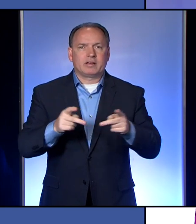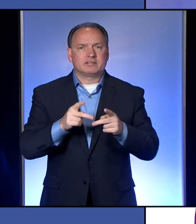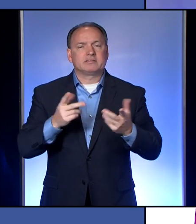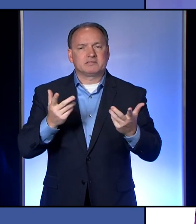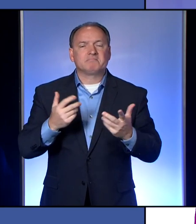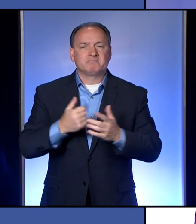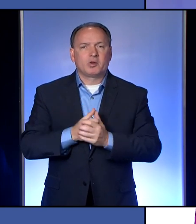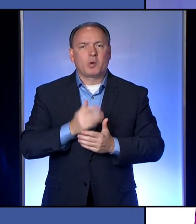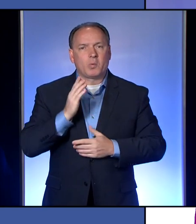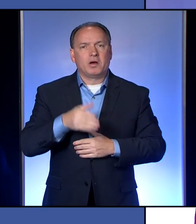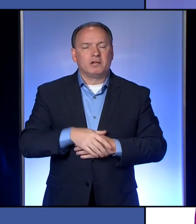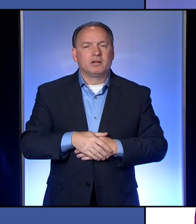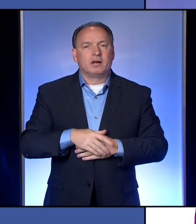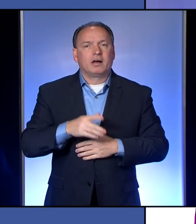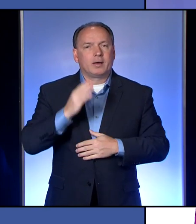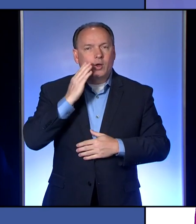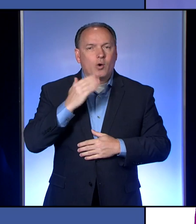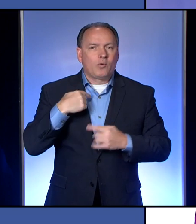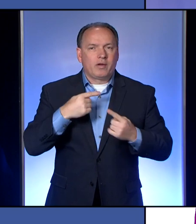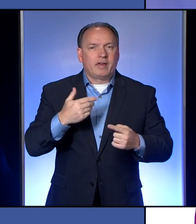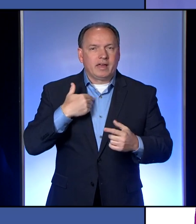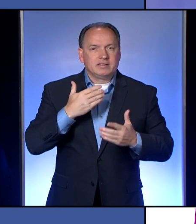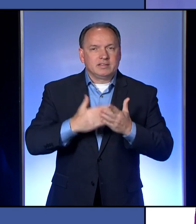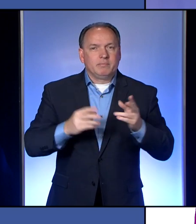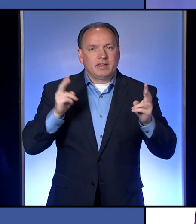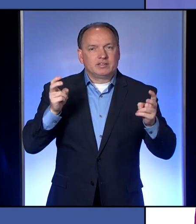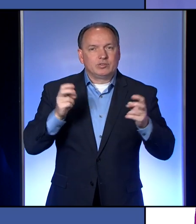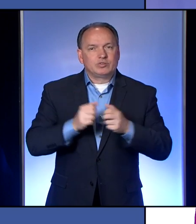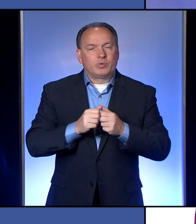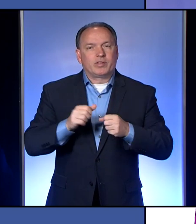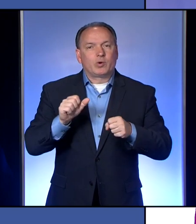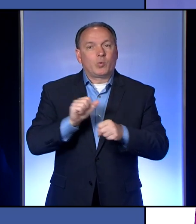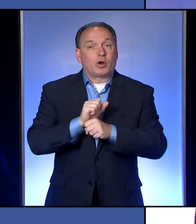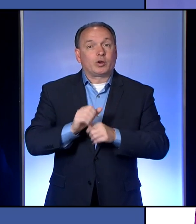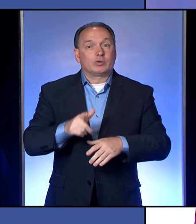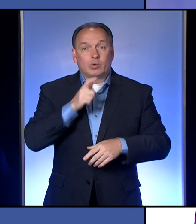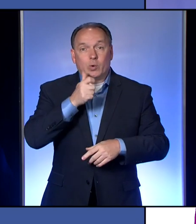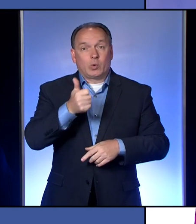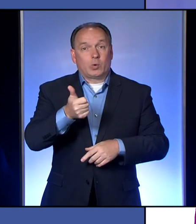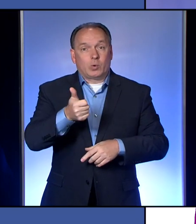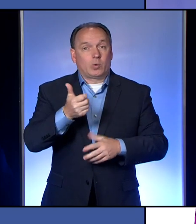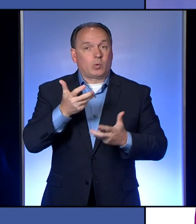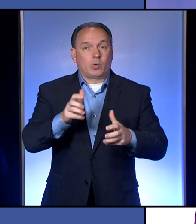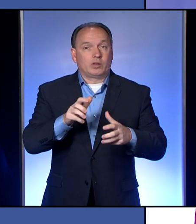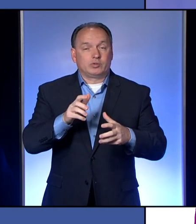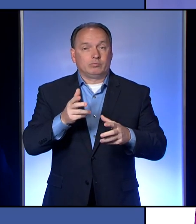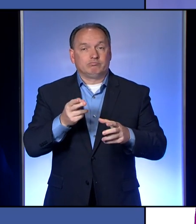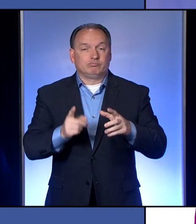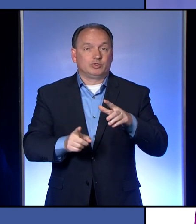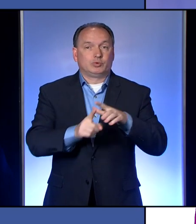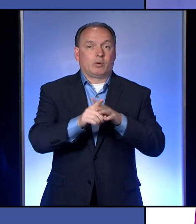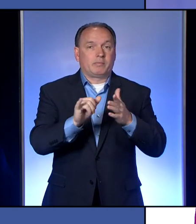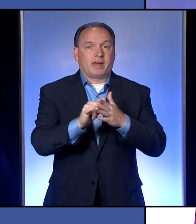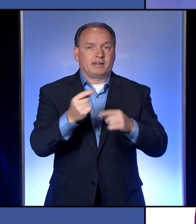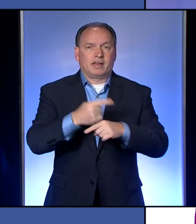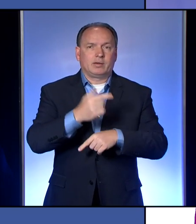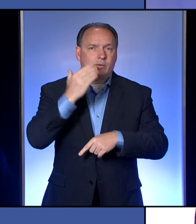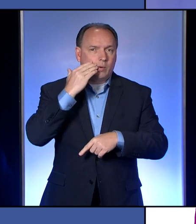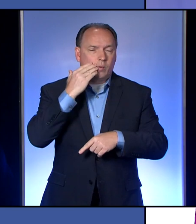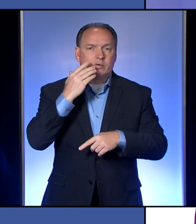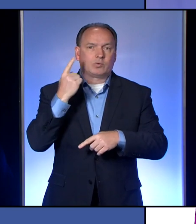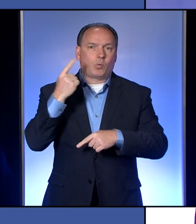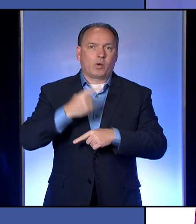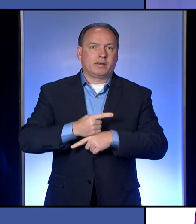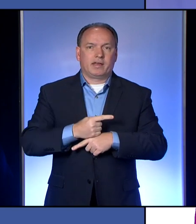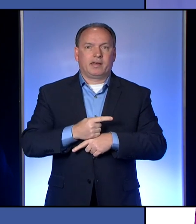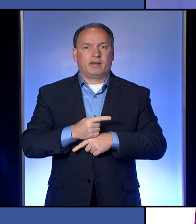numbers. I know we've had some issues with poll workers who don't want to come in that day. As you know it's a one